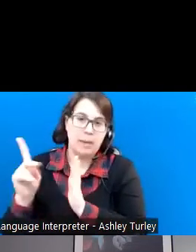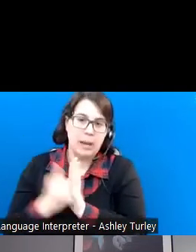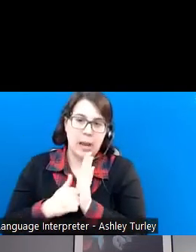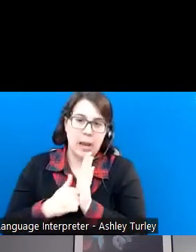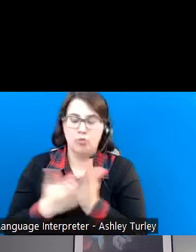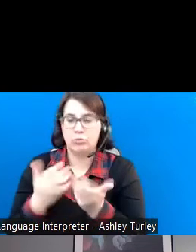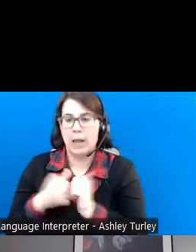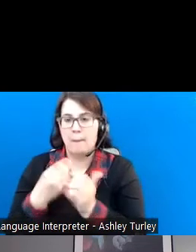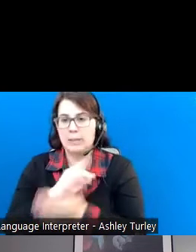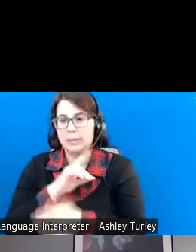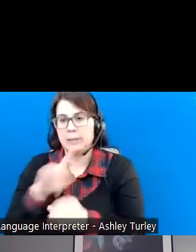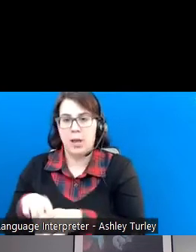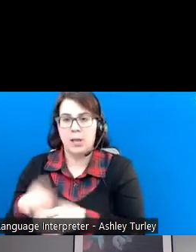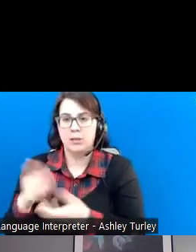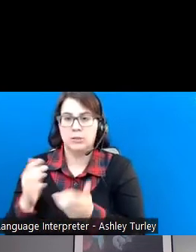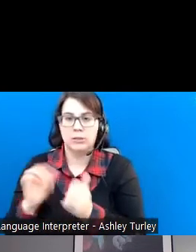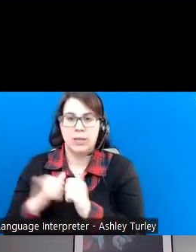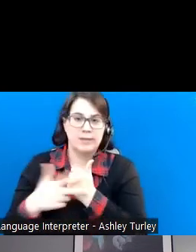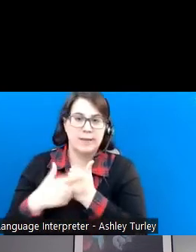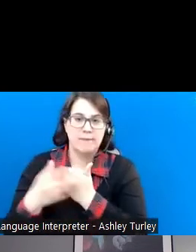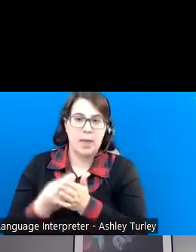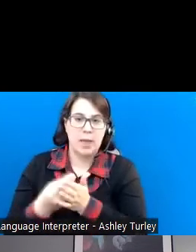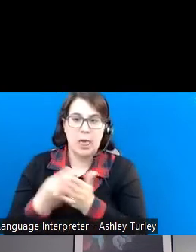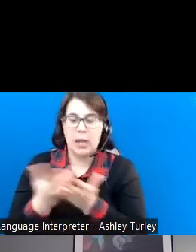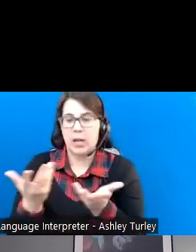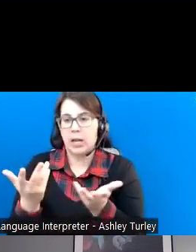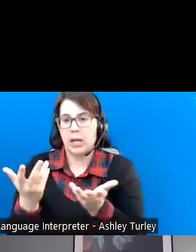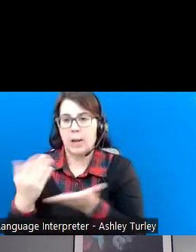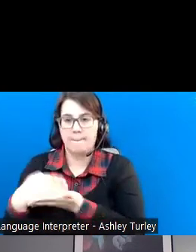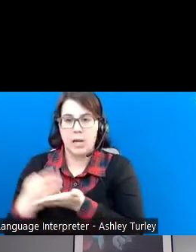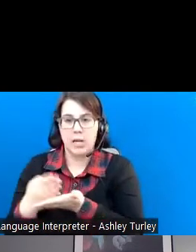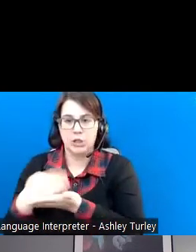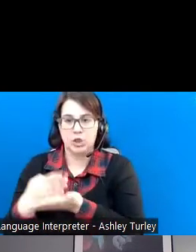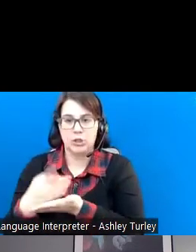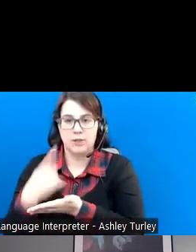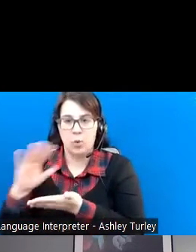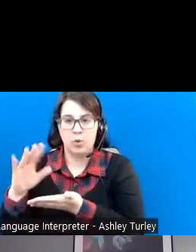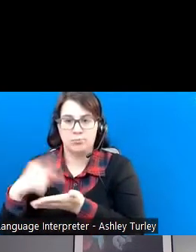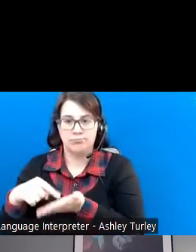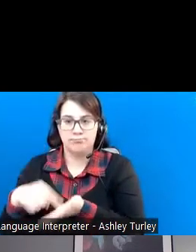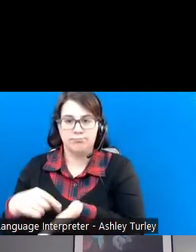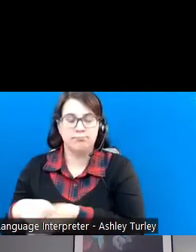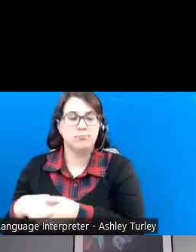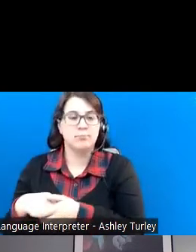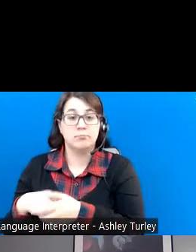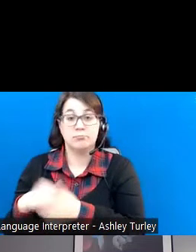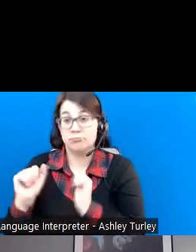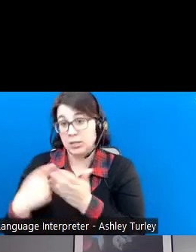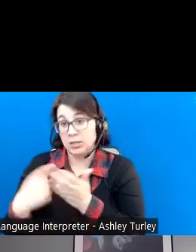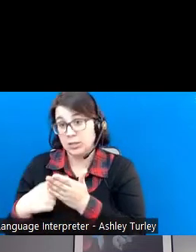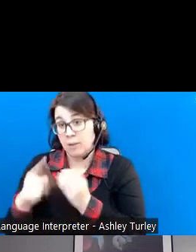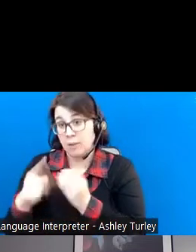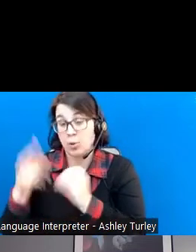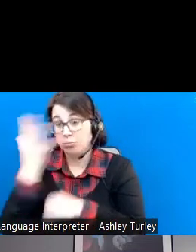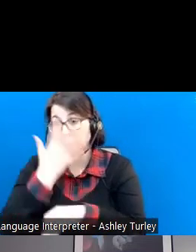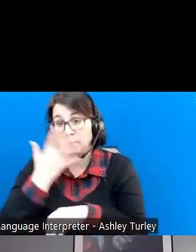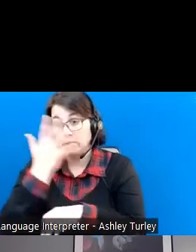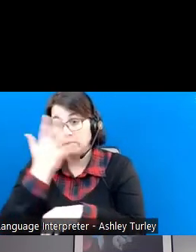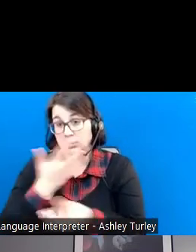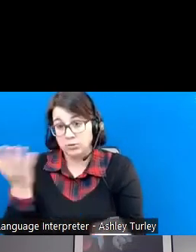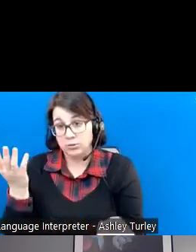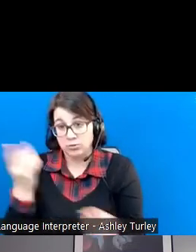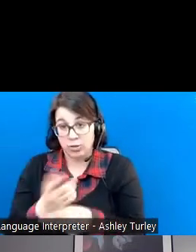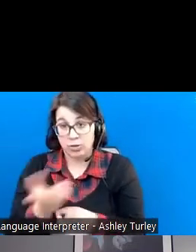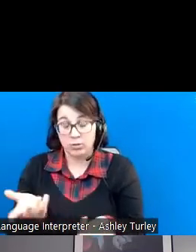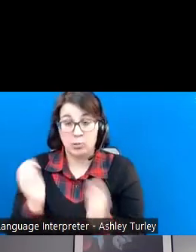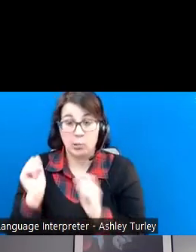deposit, saving money, budgeting for your expenses. We also can talk about personal appearance, right? We